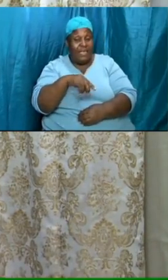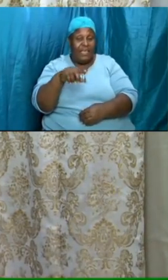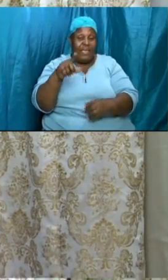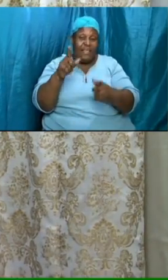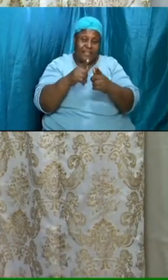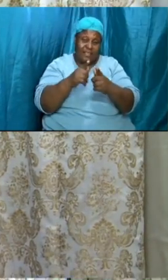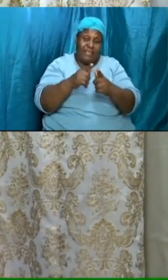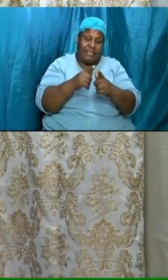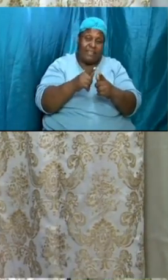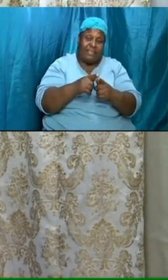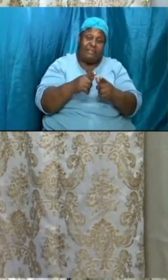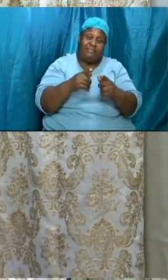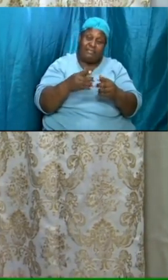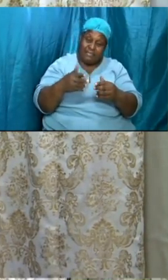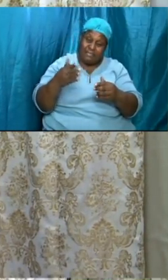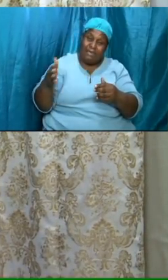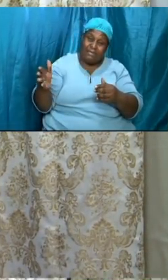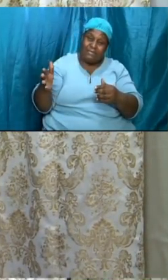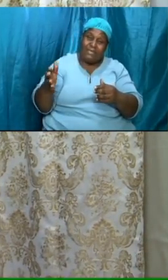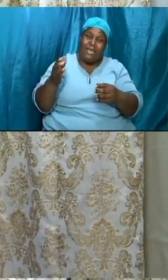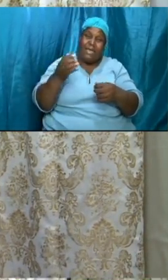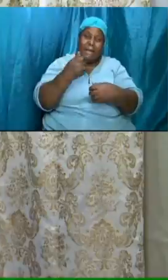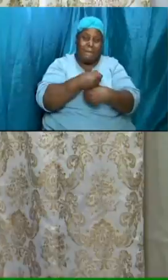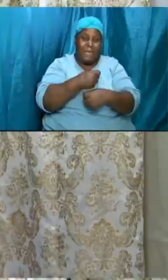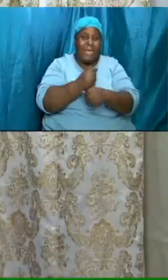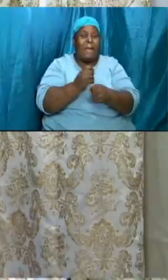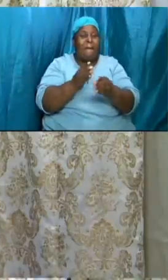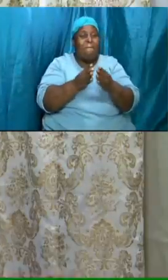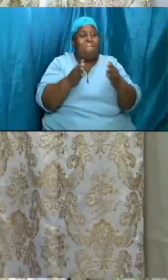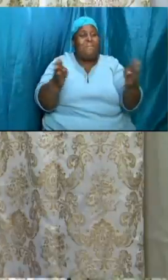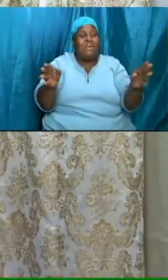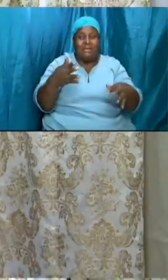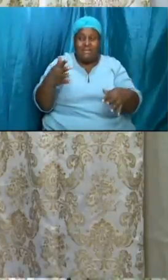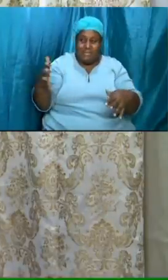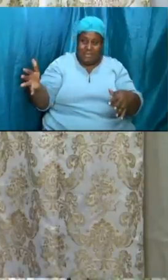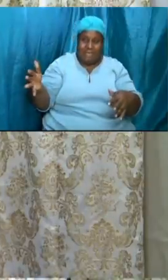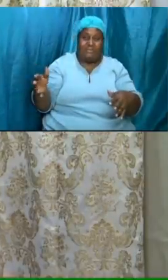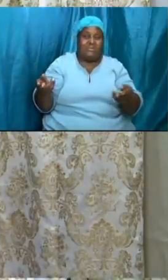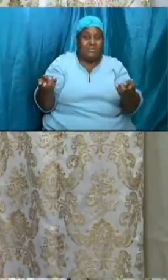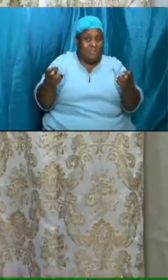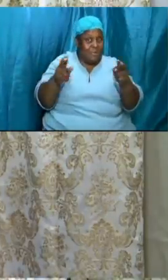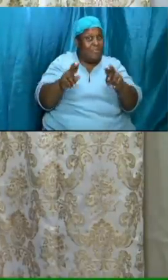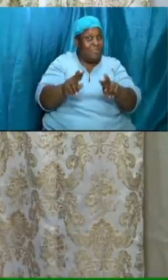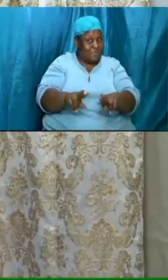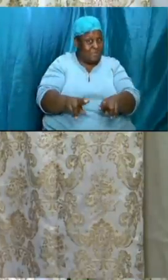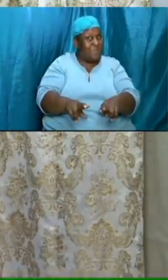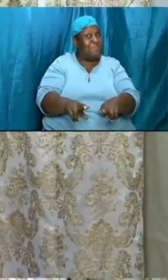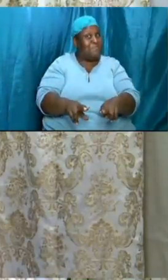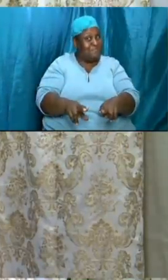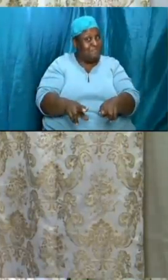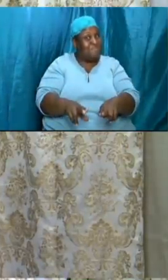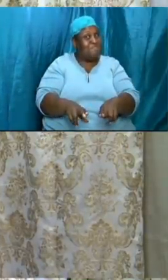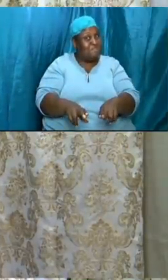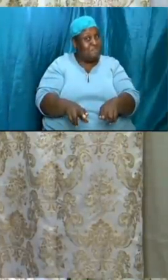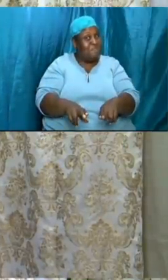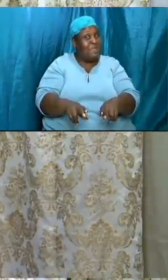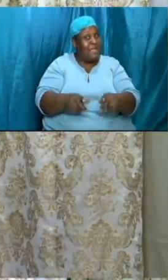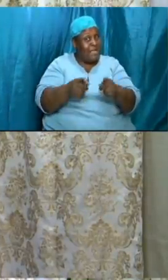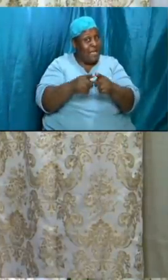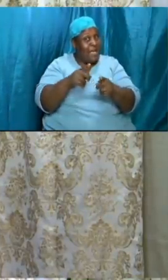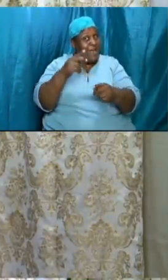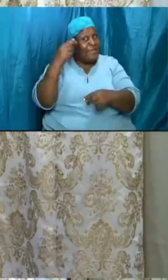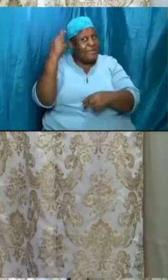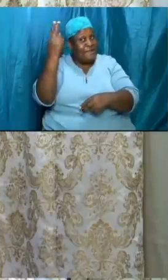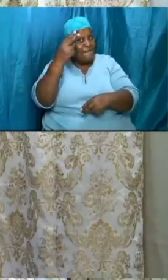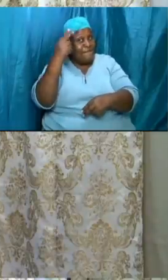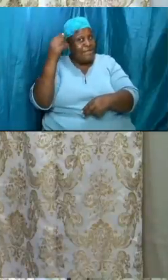little things can cause big things to tumble down a little visit to